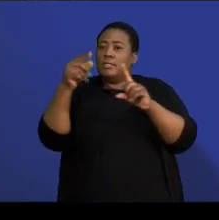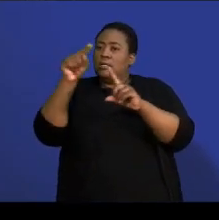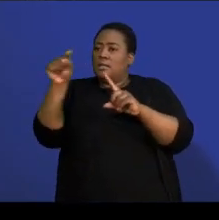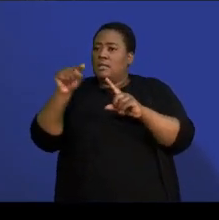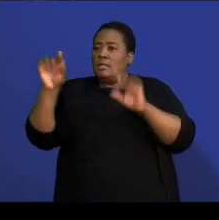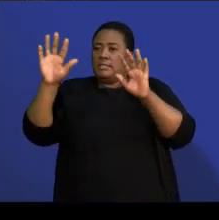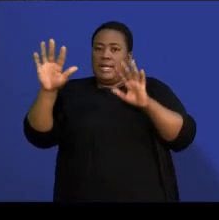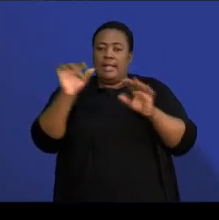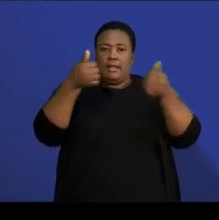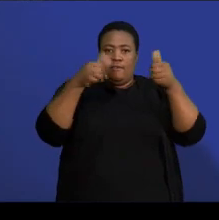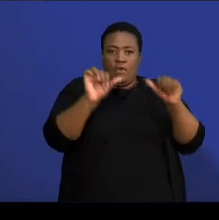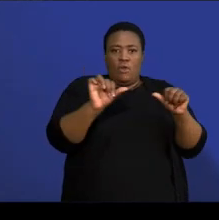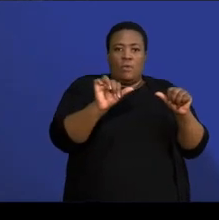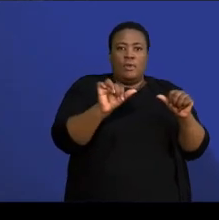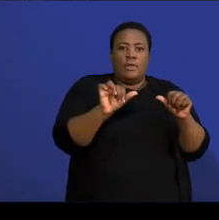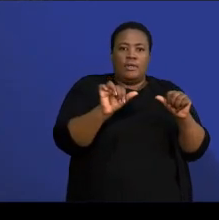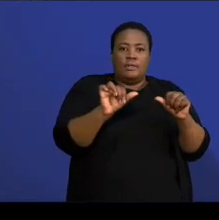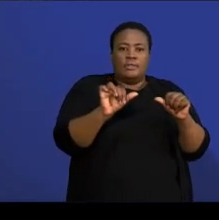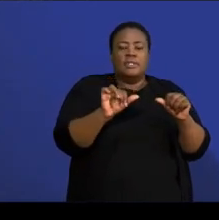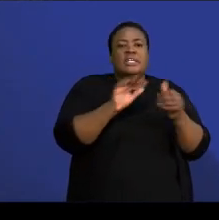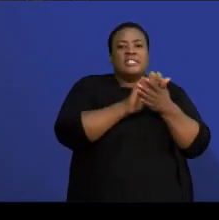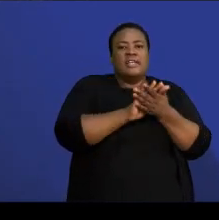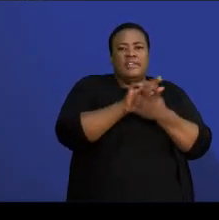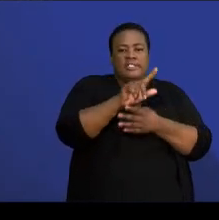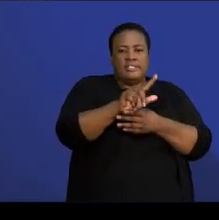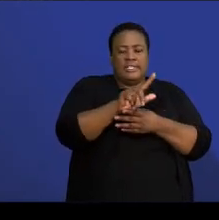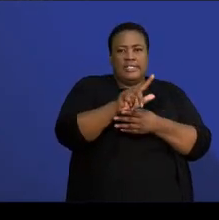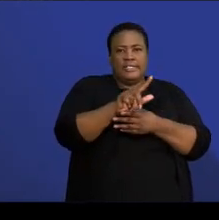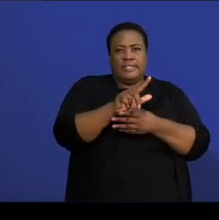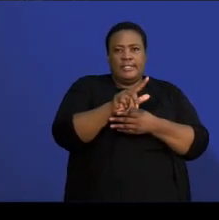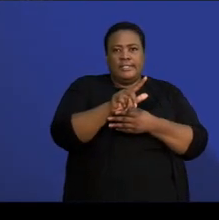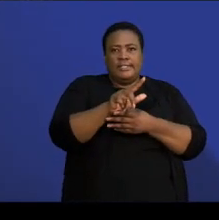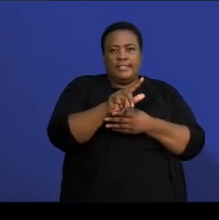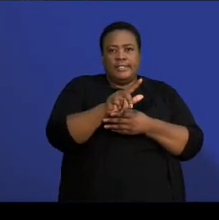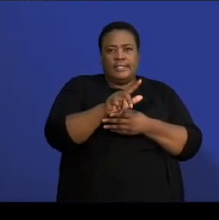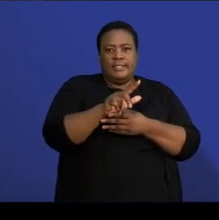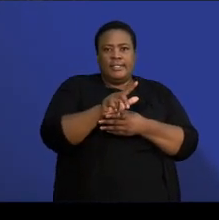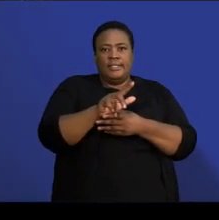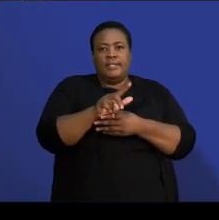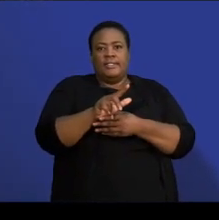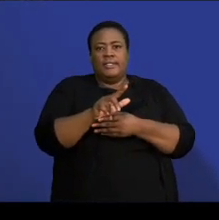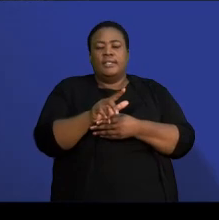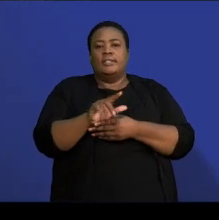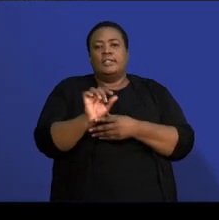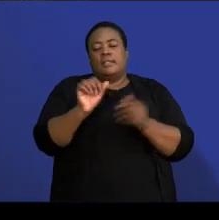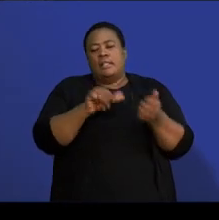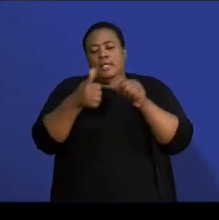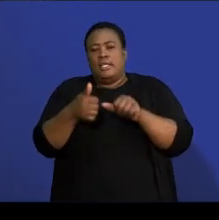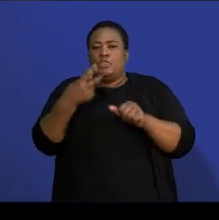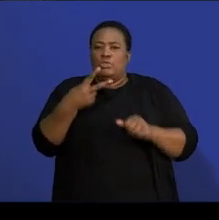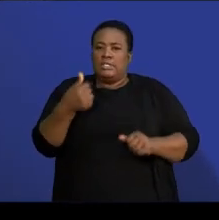which is 16 plus 1. That's 17 plus the next one will be 26